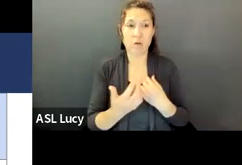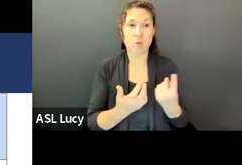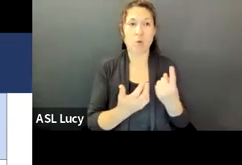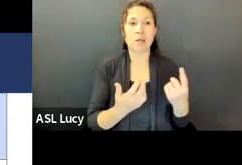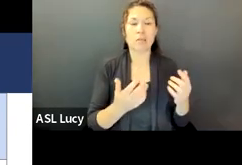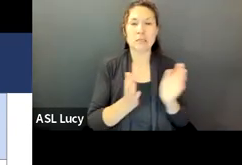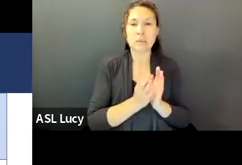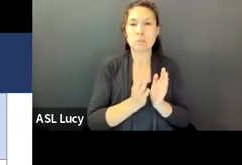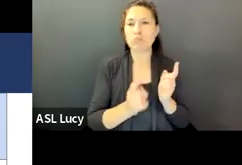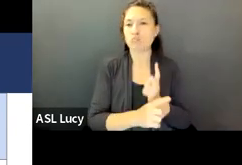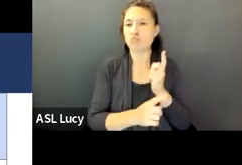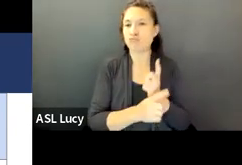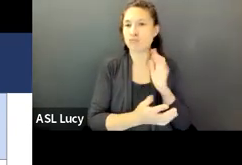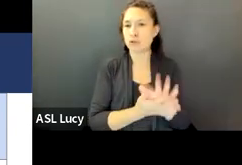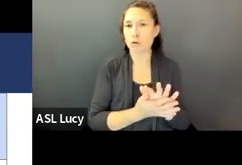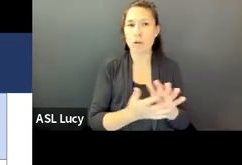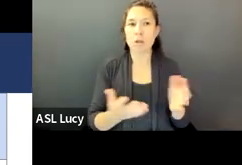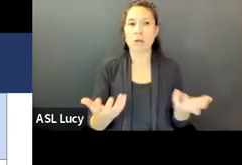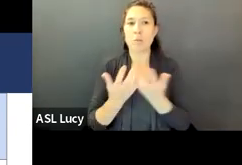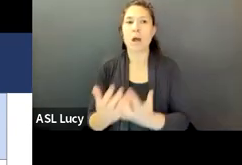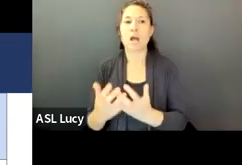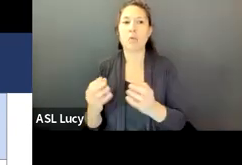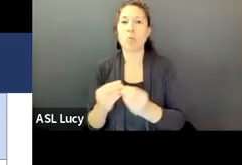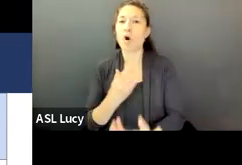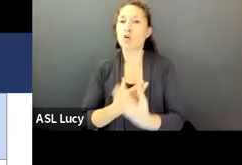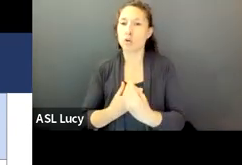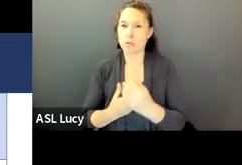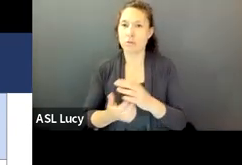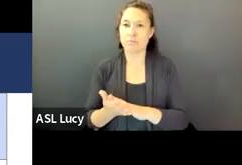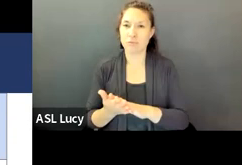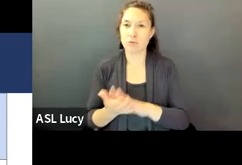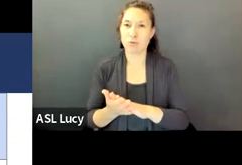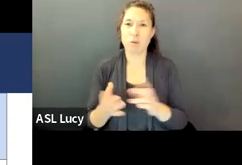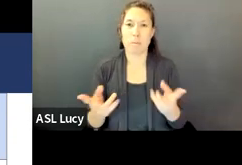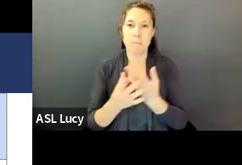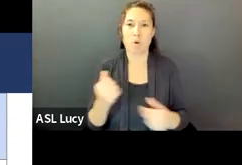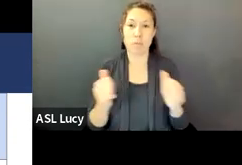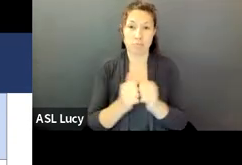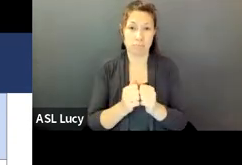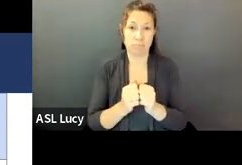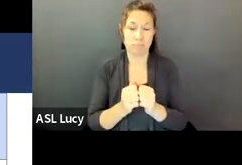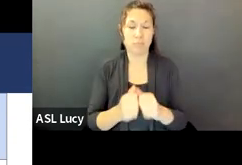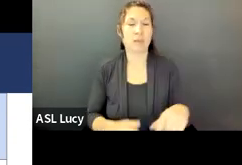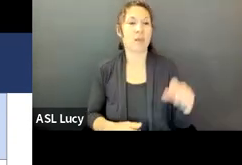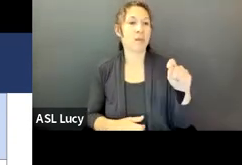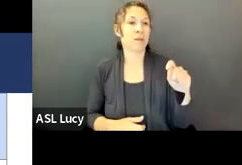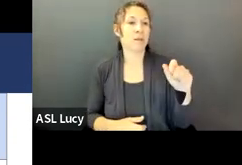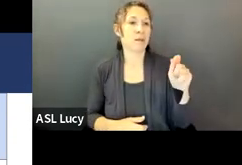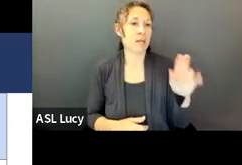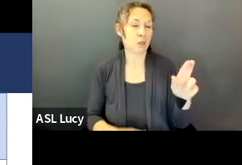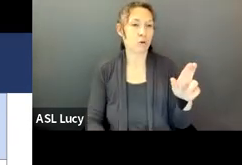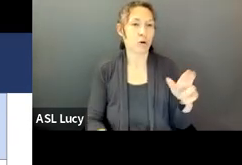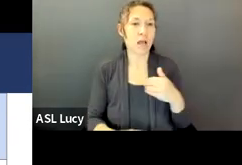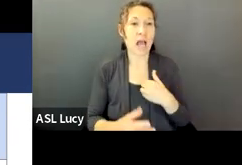school with a larger, more inclusive school. As you can see here, the Taylor has an inclusion strand